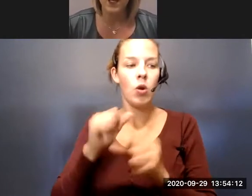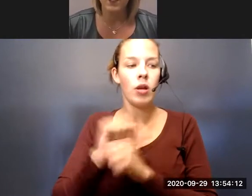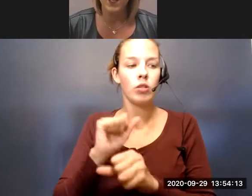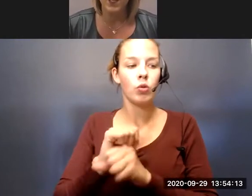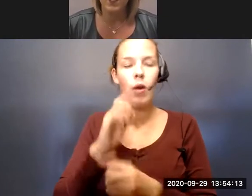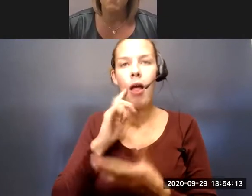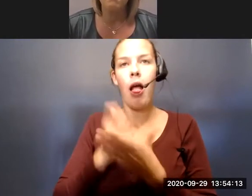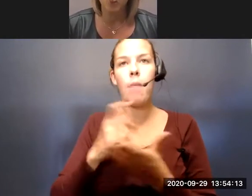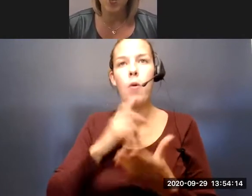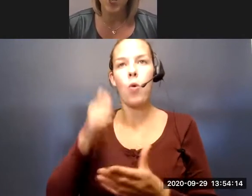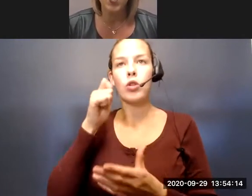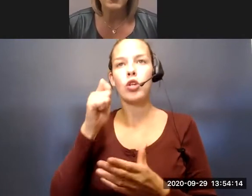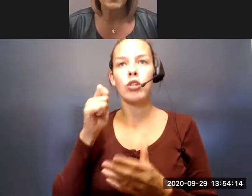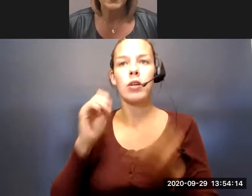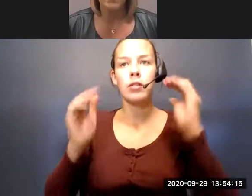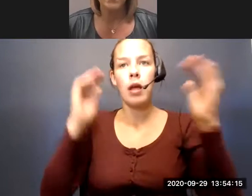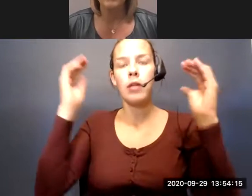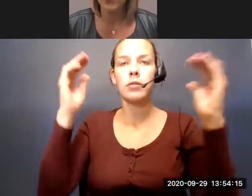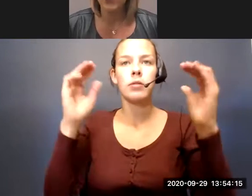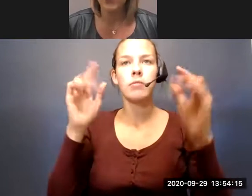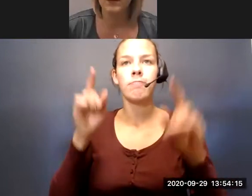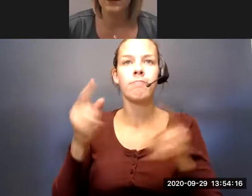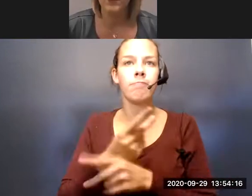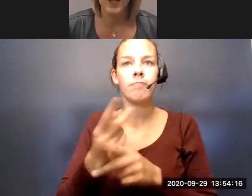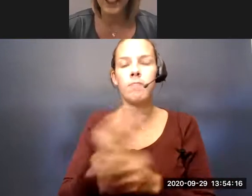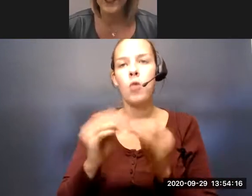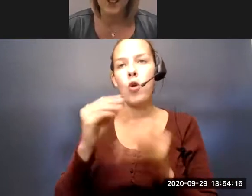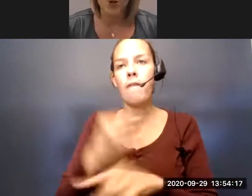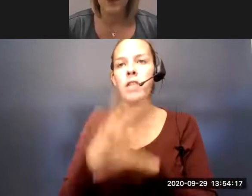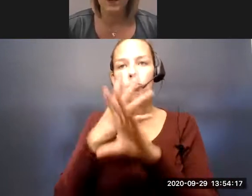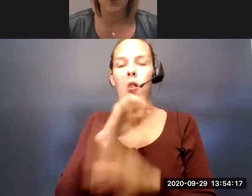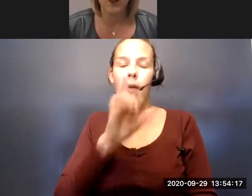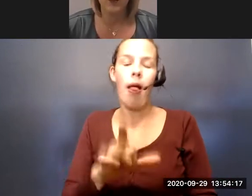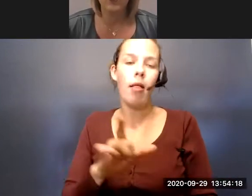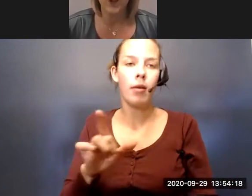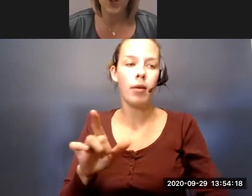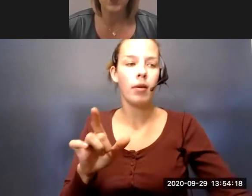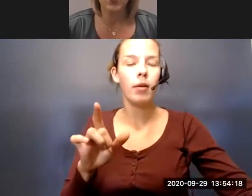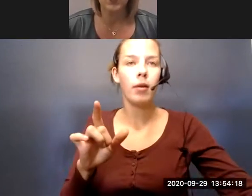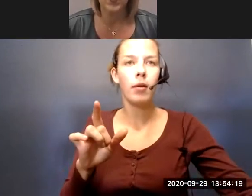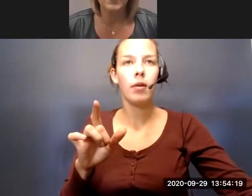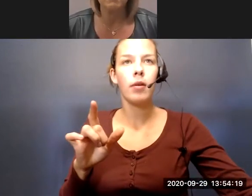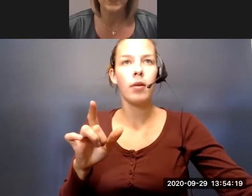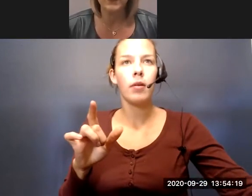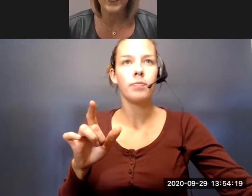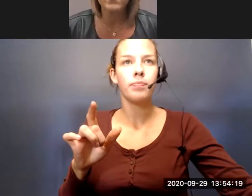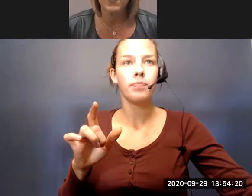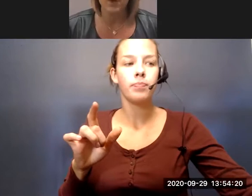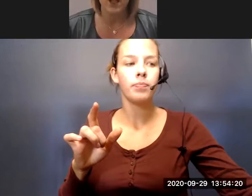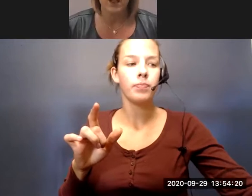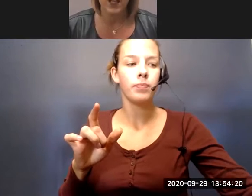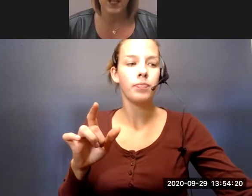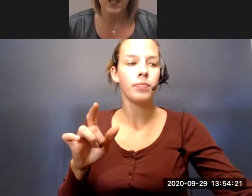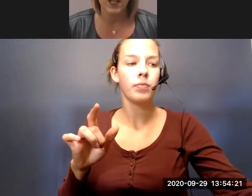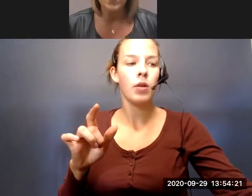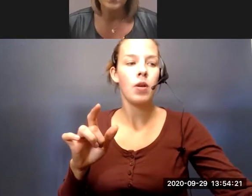navigate a more virtual reality or real virtual landscape